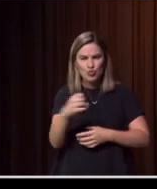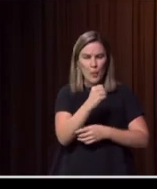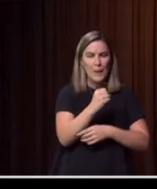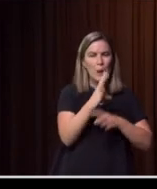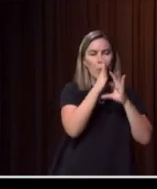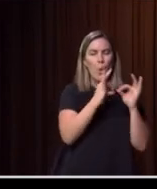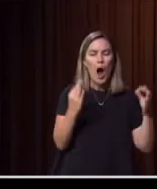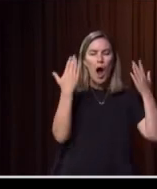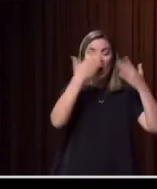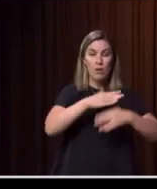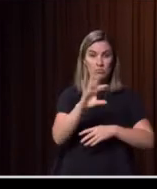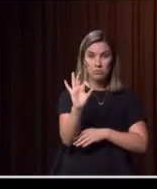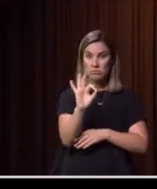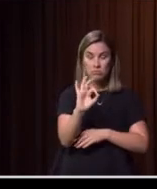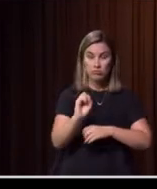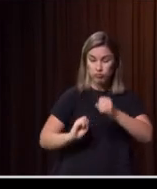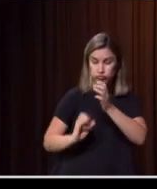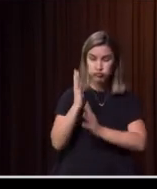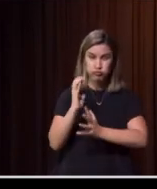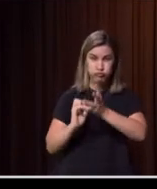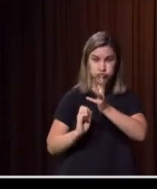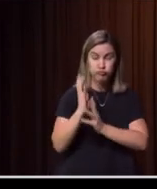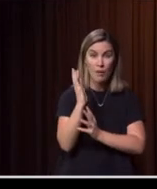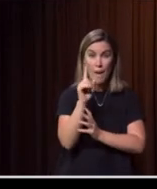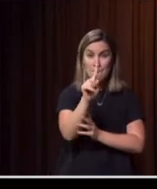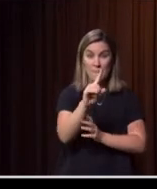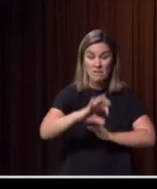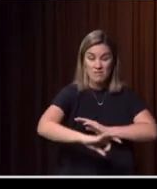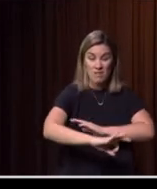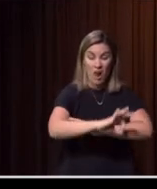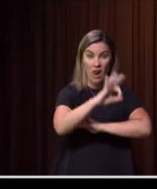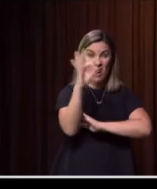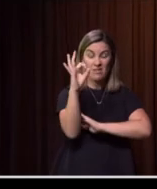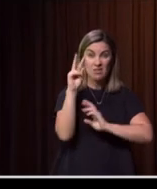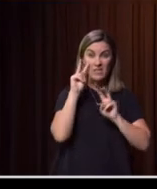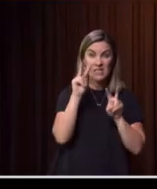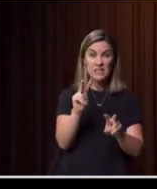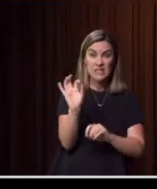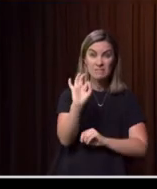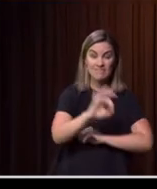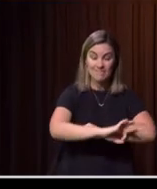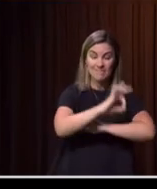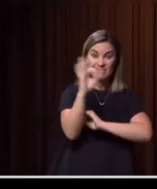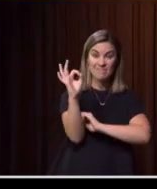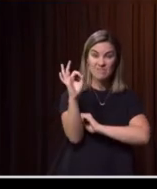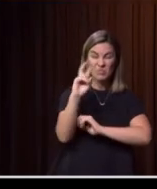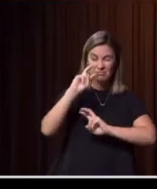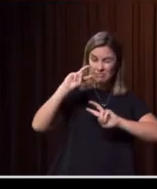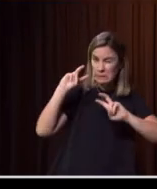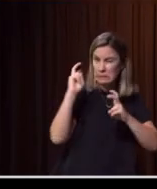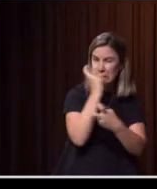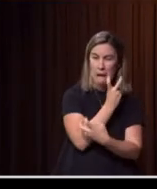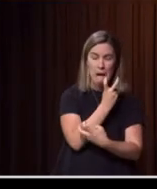And as the sun rose, it didn't break through. The fire was of such a magnitude and scale that they lost their sunshine on